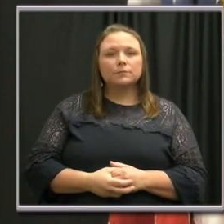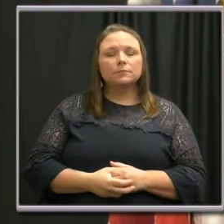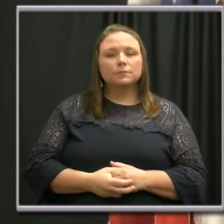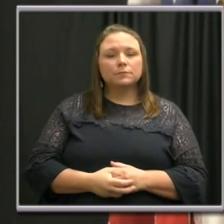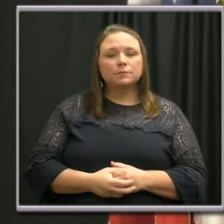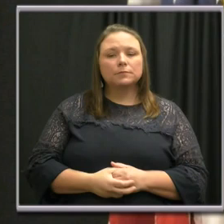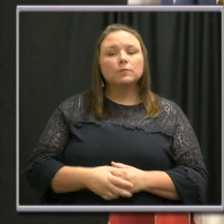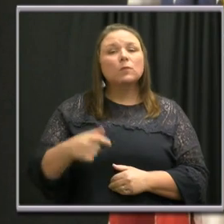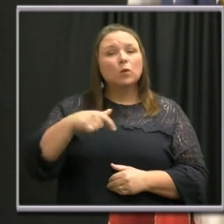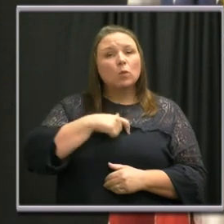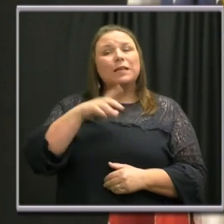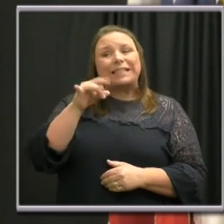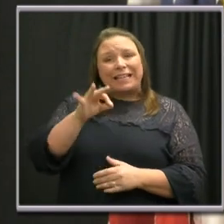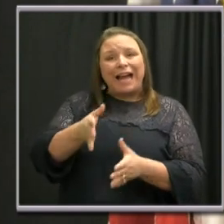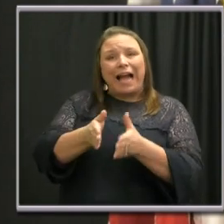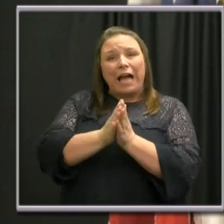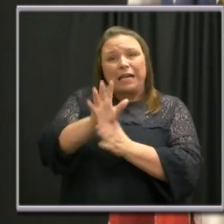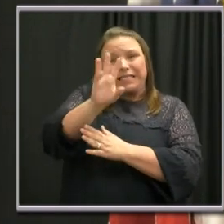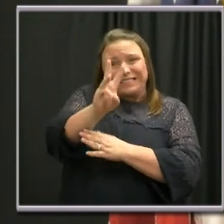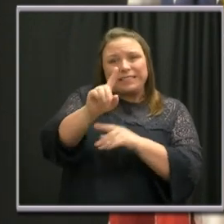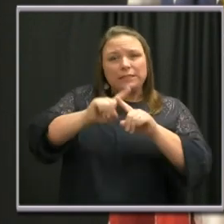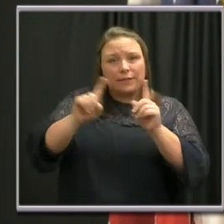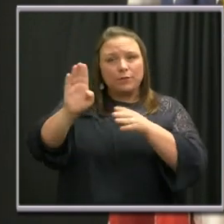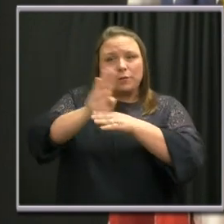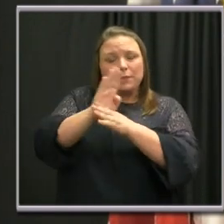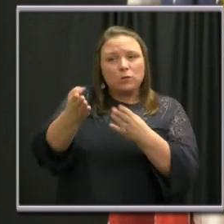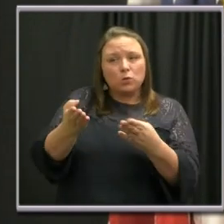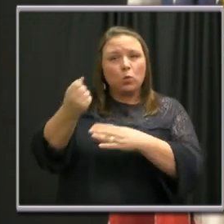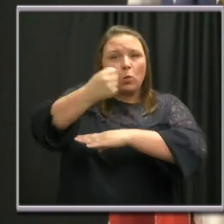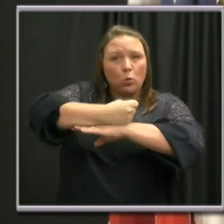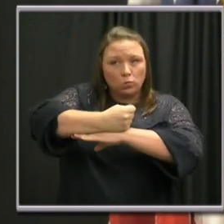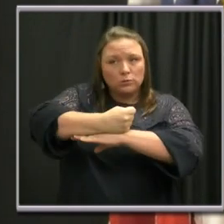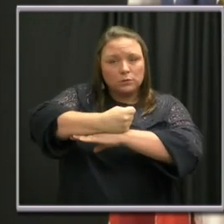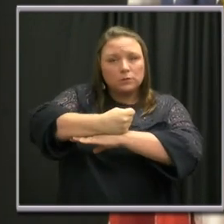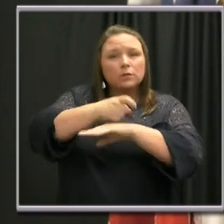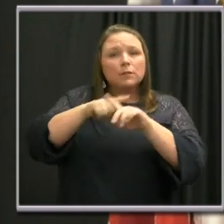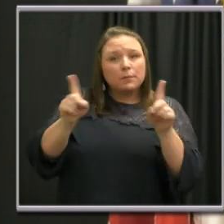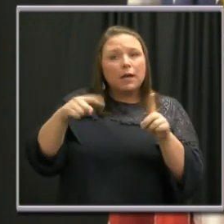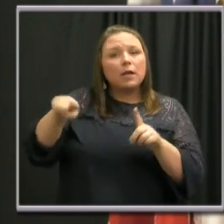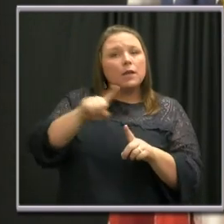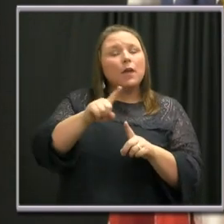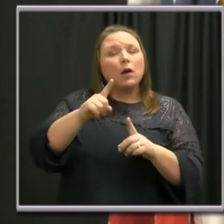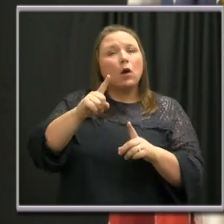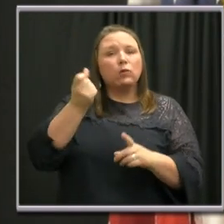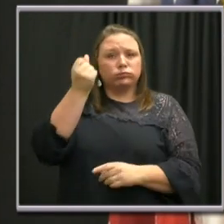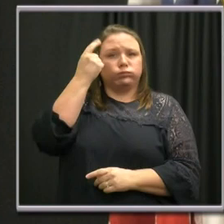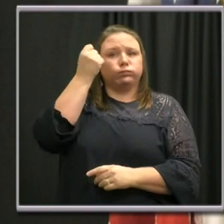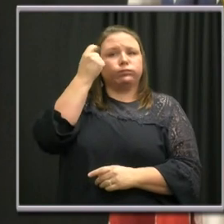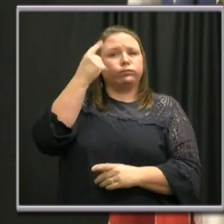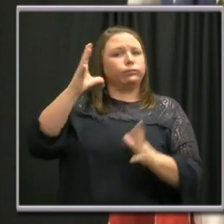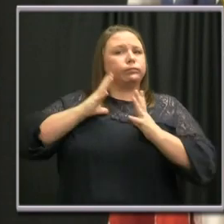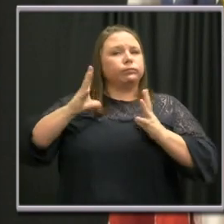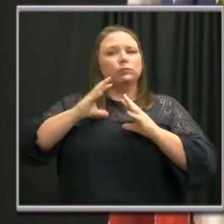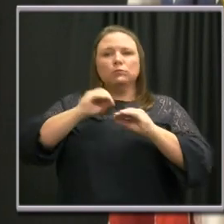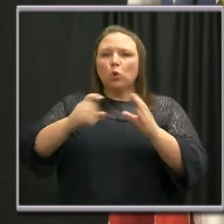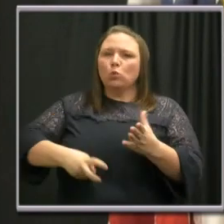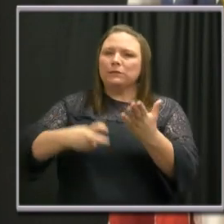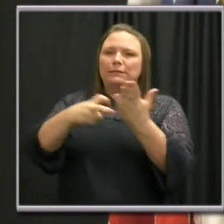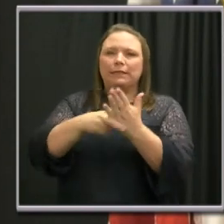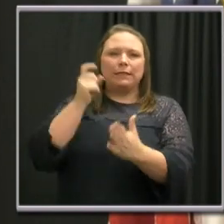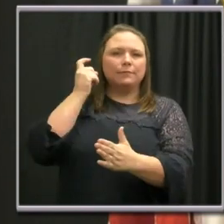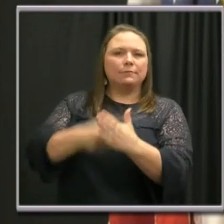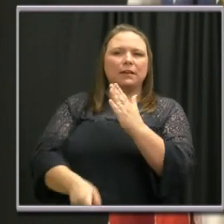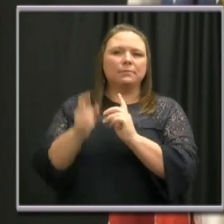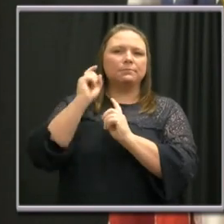six businesses to close at our direction, but they were all cooperative, so no citations have been